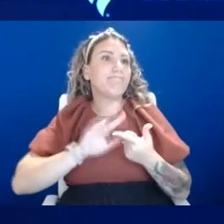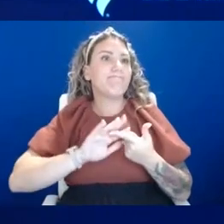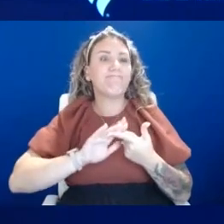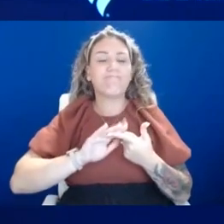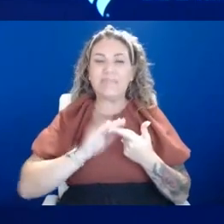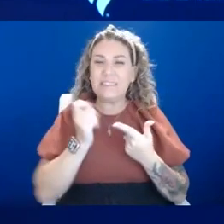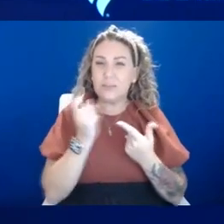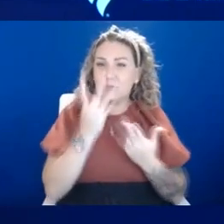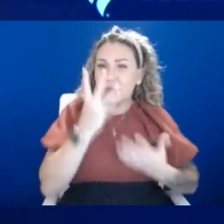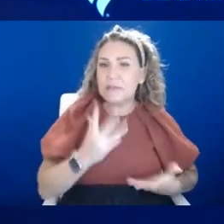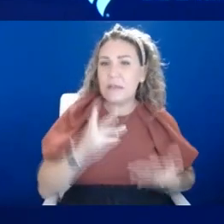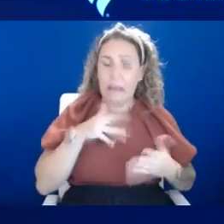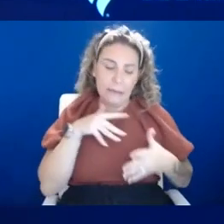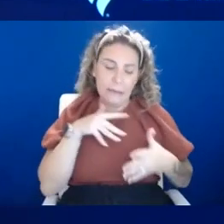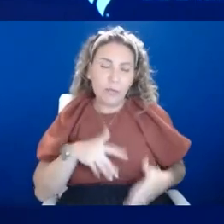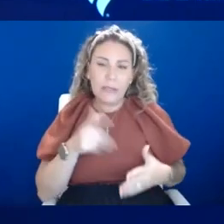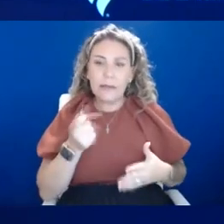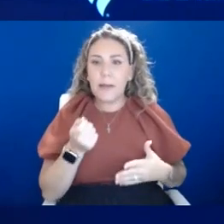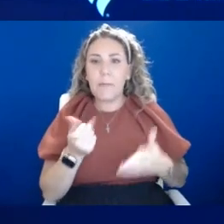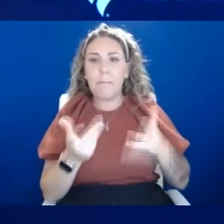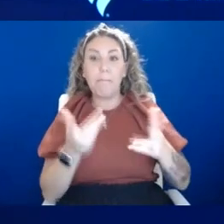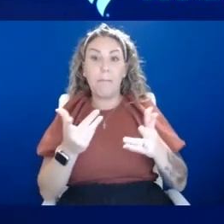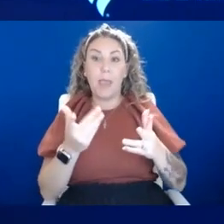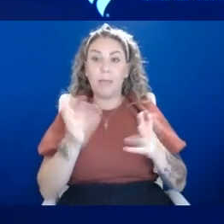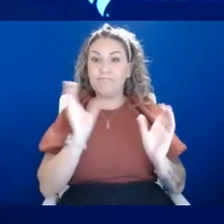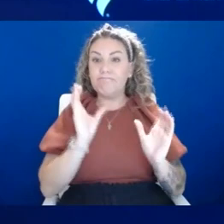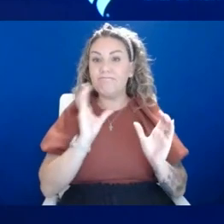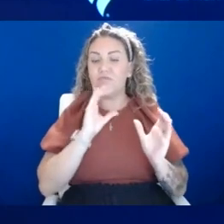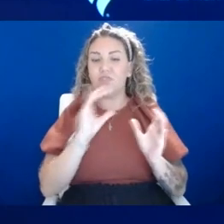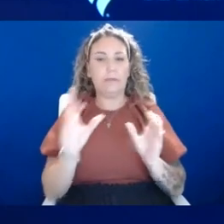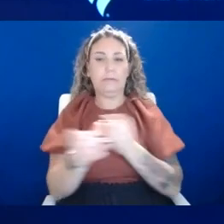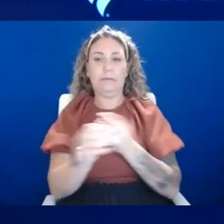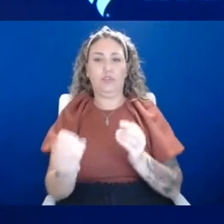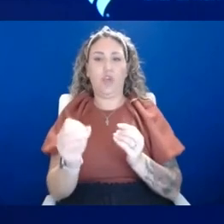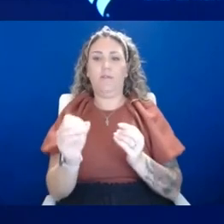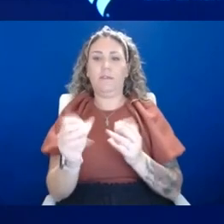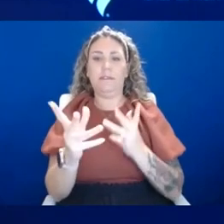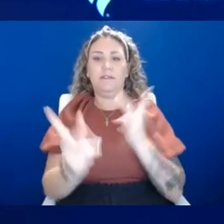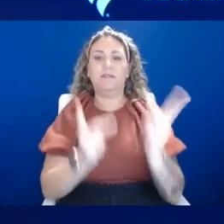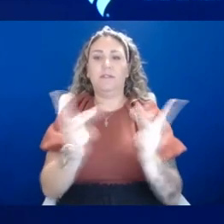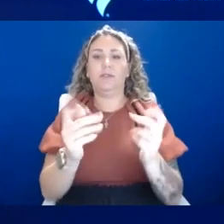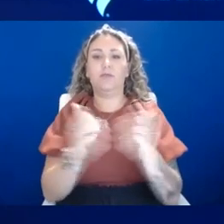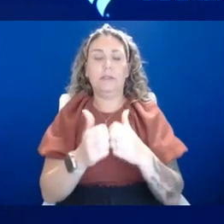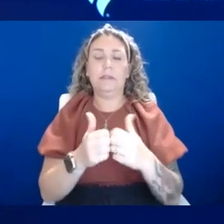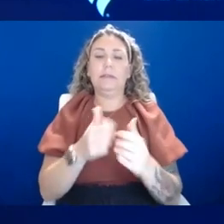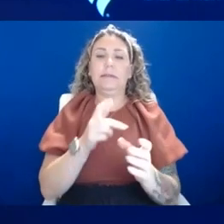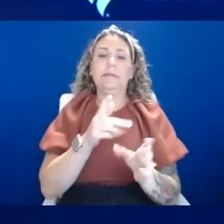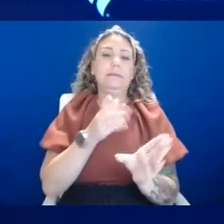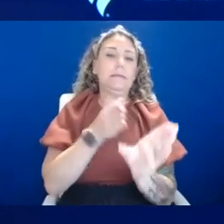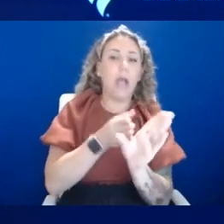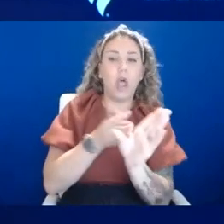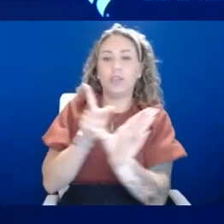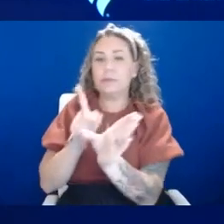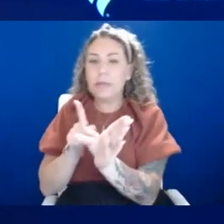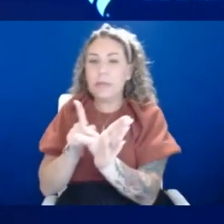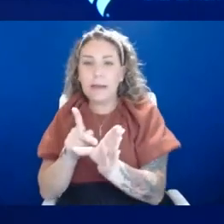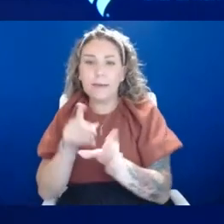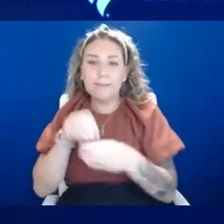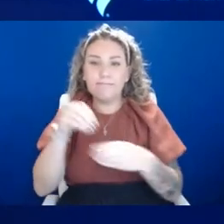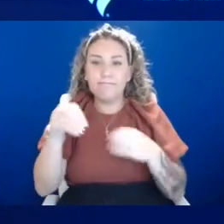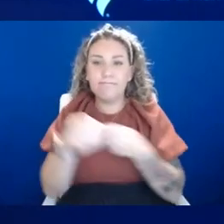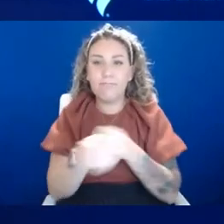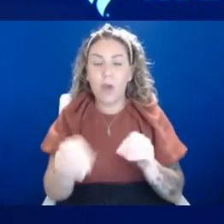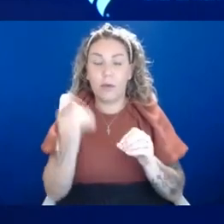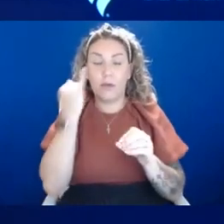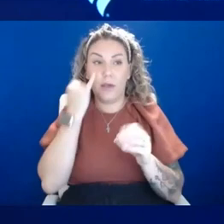or a little bit depressed, that might be where you seek out just an office visit with a psychologist or a psychiatrist to see them in the office. If you're feeling more depressed or